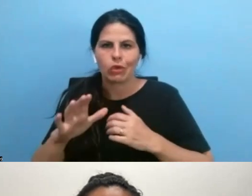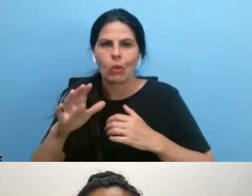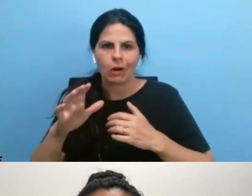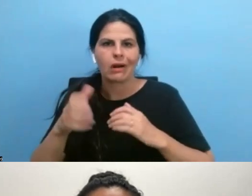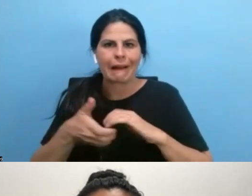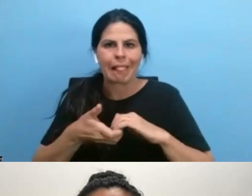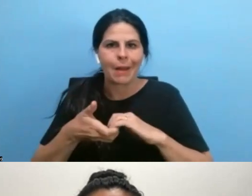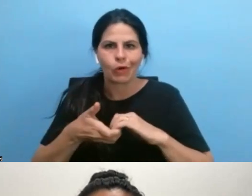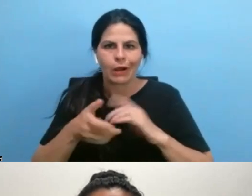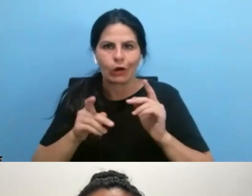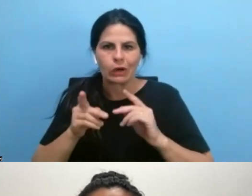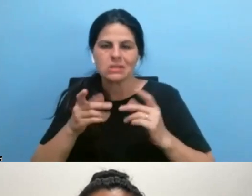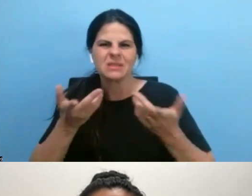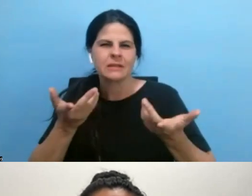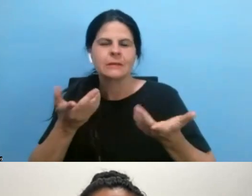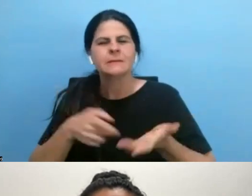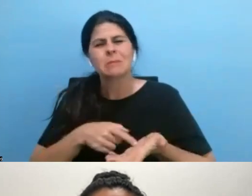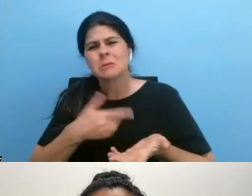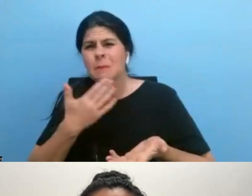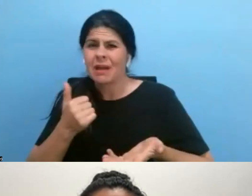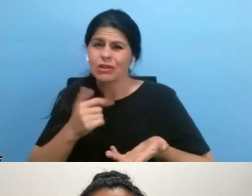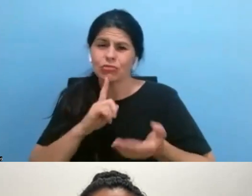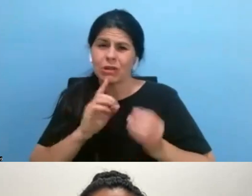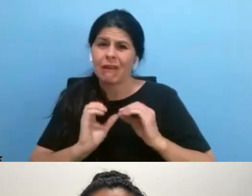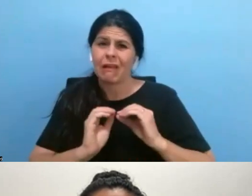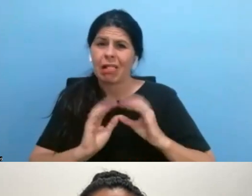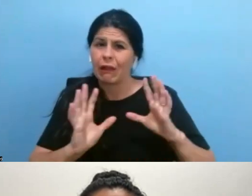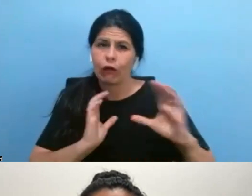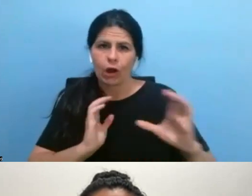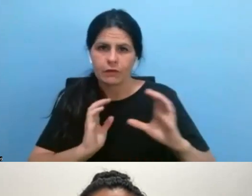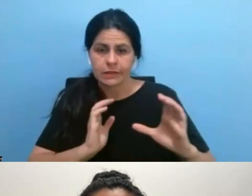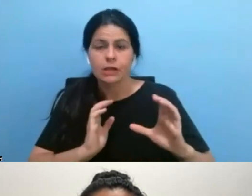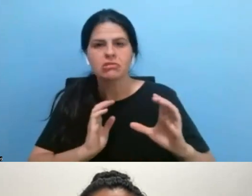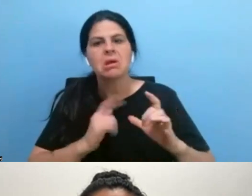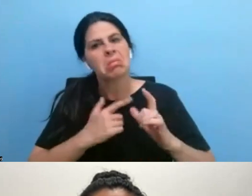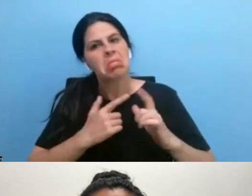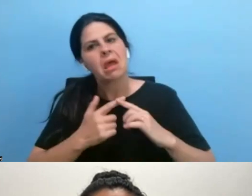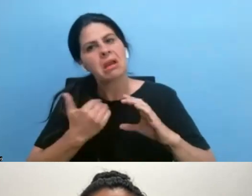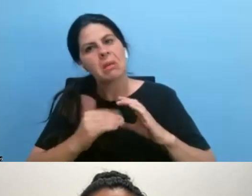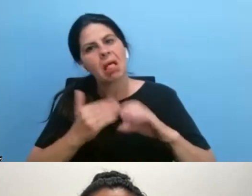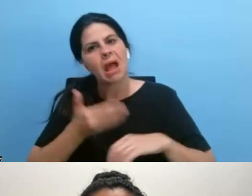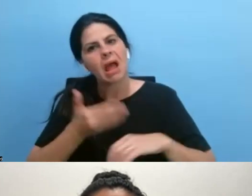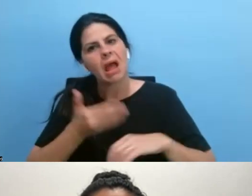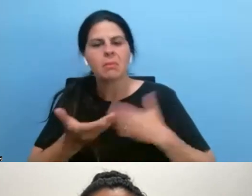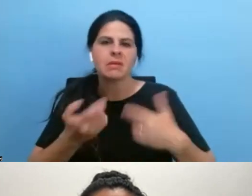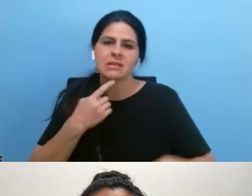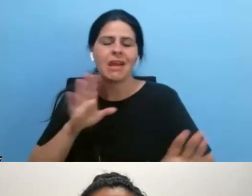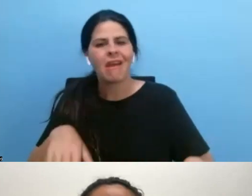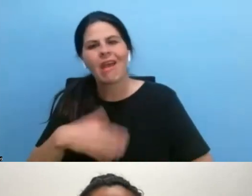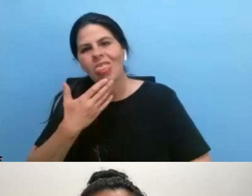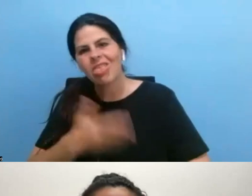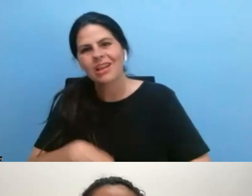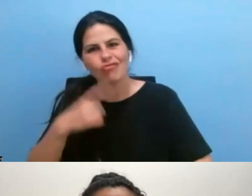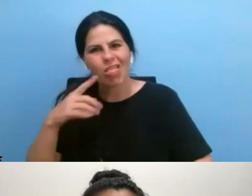Sometimes it might be better just to have a very clear conversation and then send an email afterwards saying, Hey, thanks for that conversation.